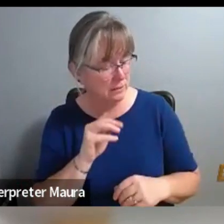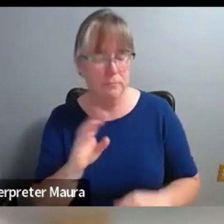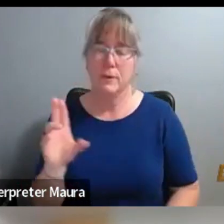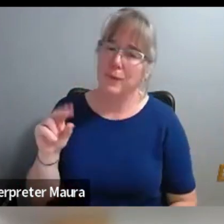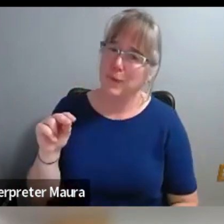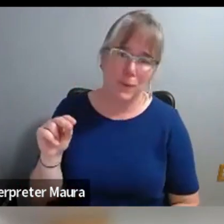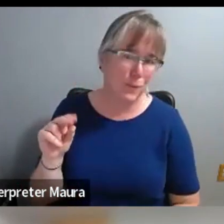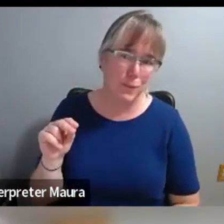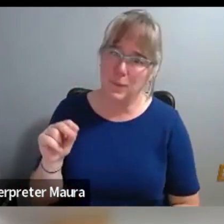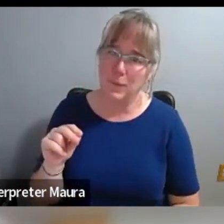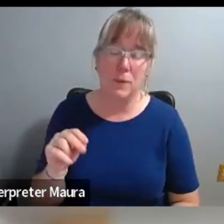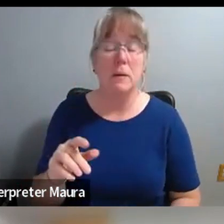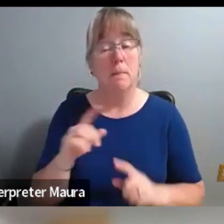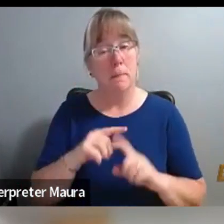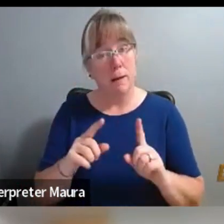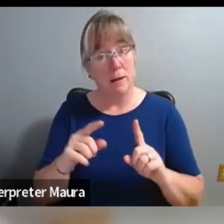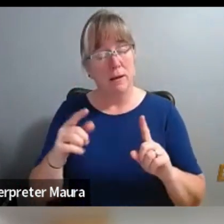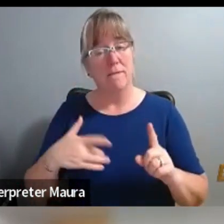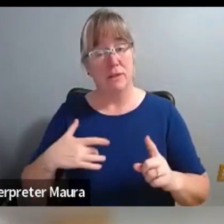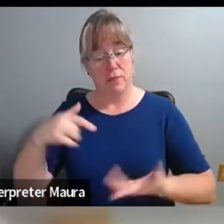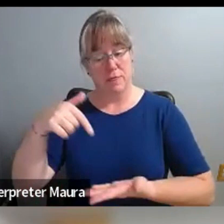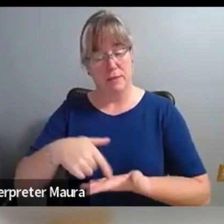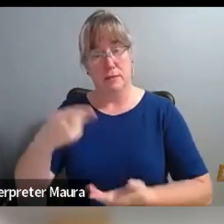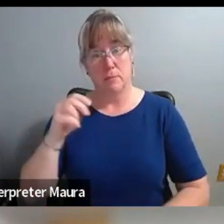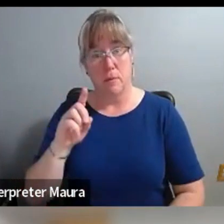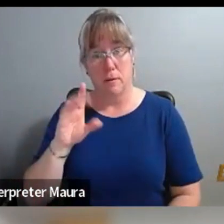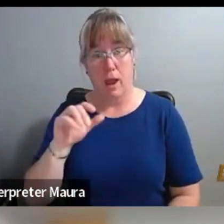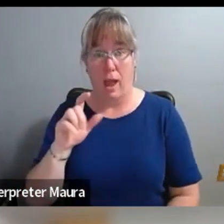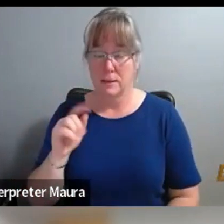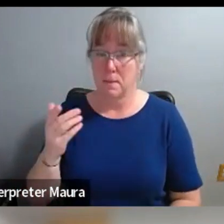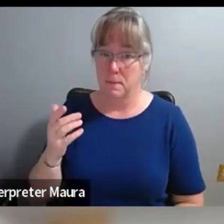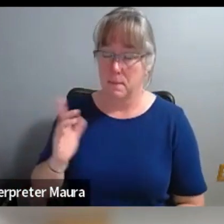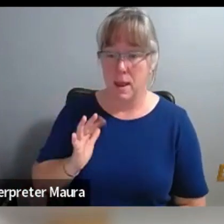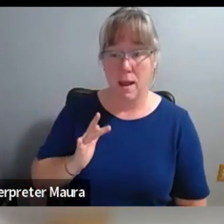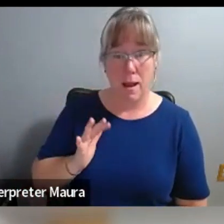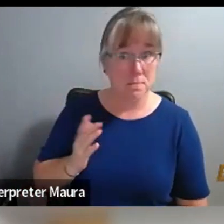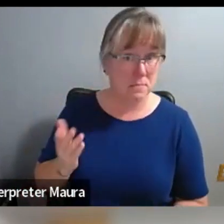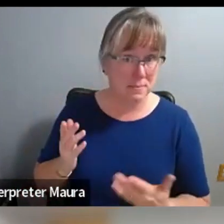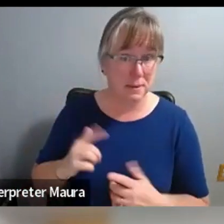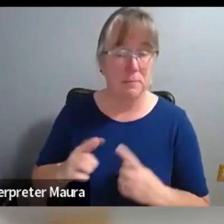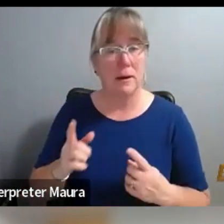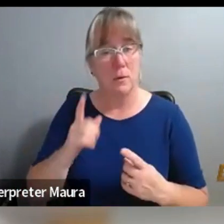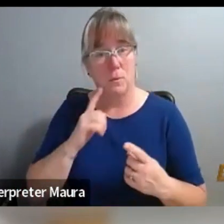is that this podcast, however flawed it may be, will be a step in the right direction.